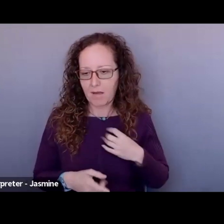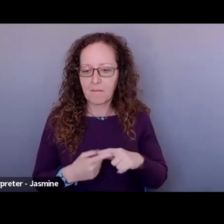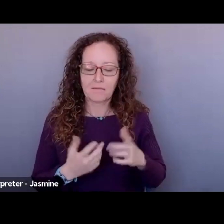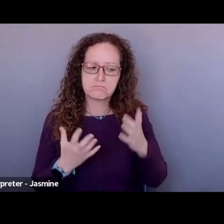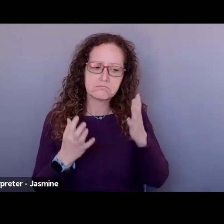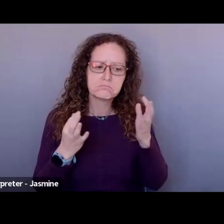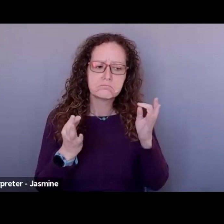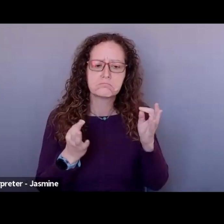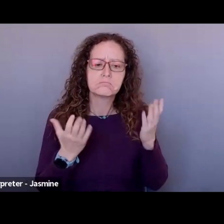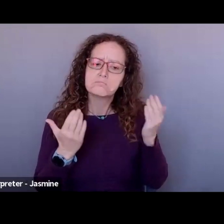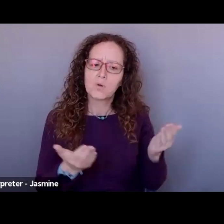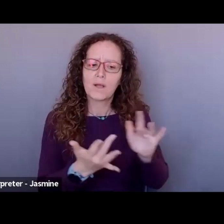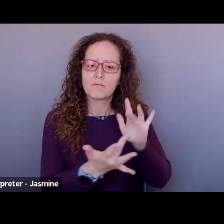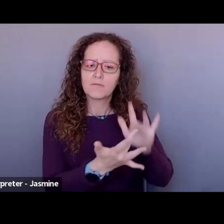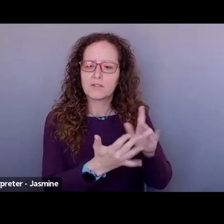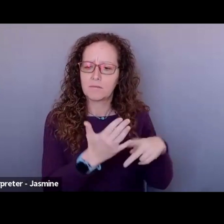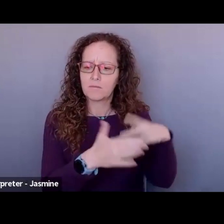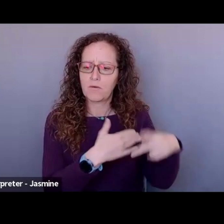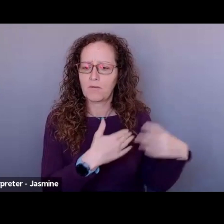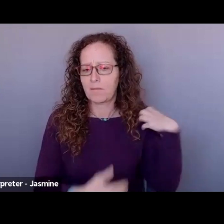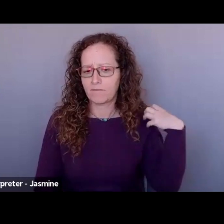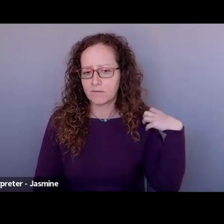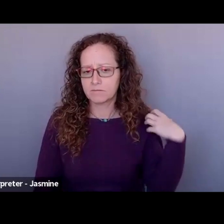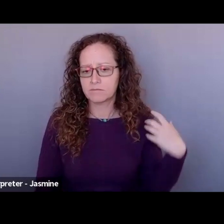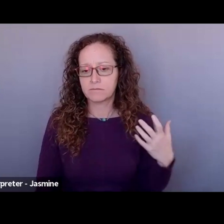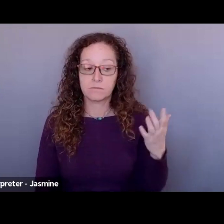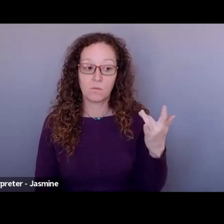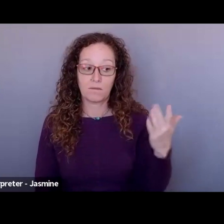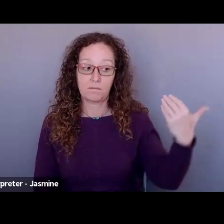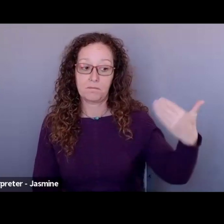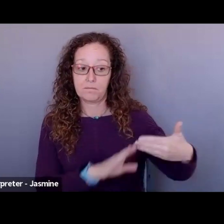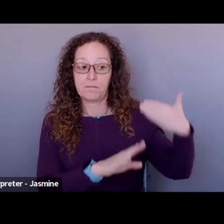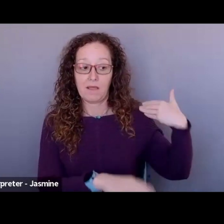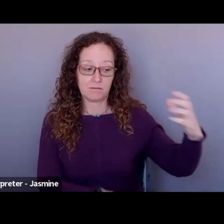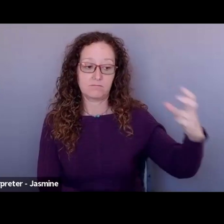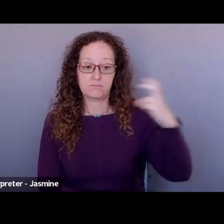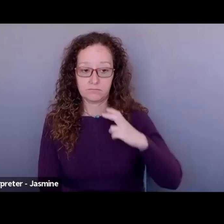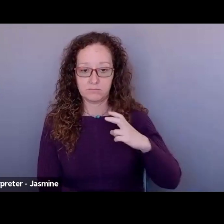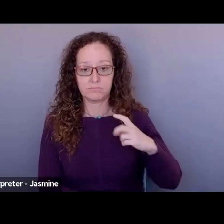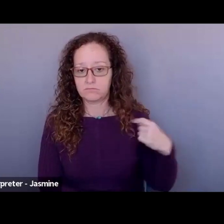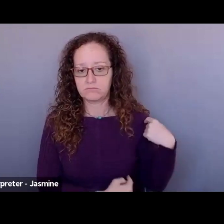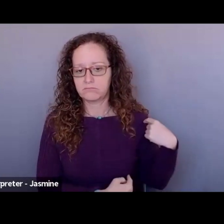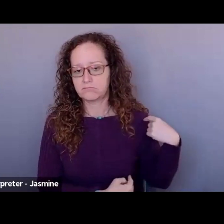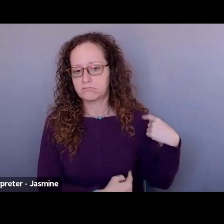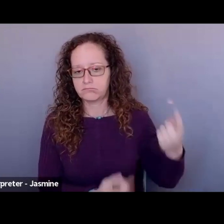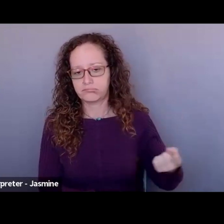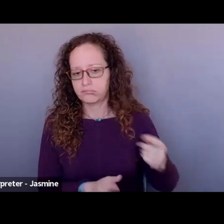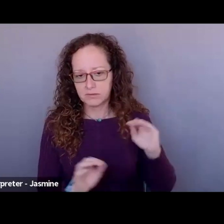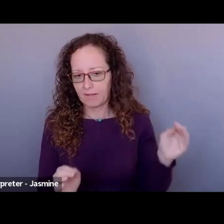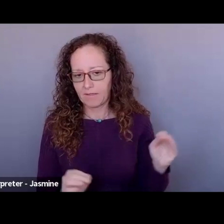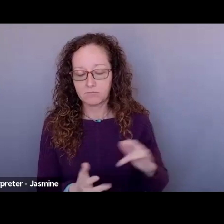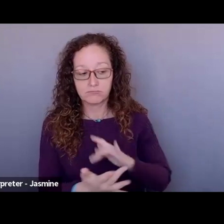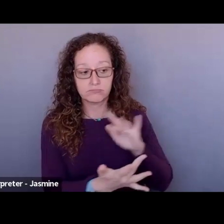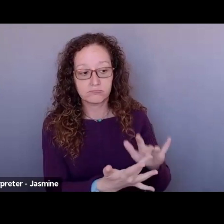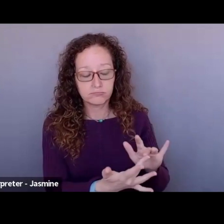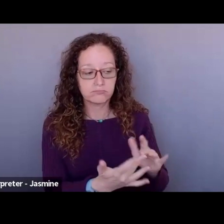program officer and see the, cause they had, uh, funded us in the past, but it had been a while. And I reached out to her, she read to meet